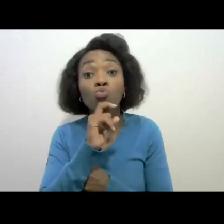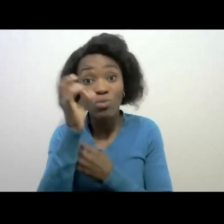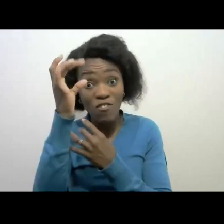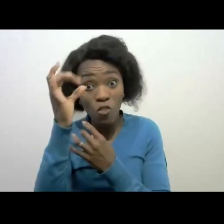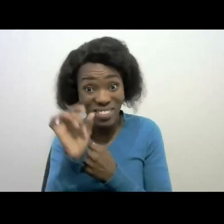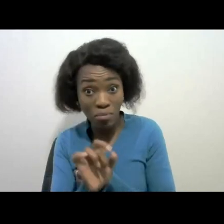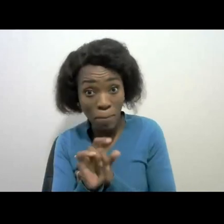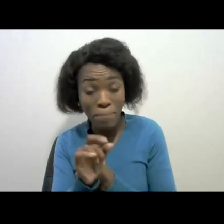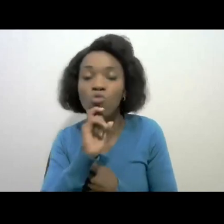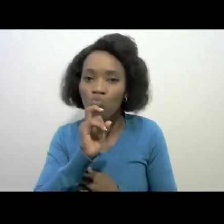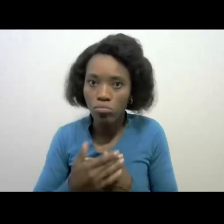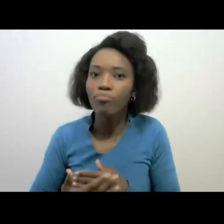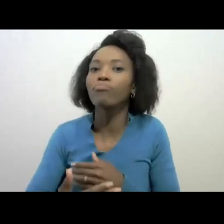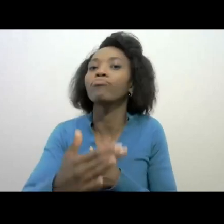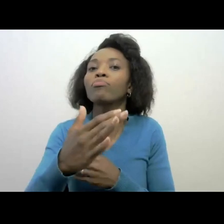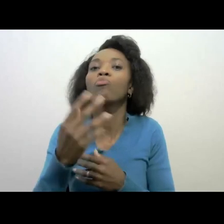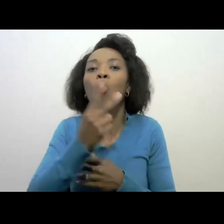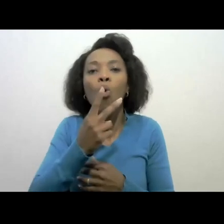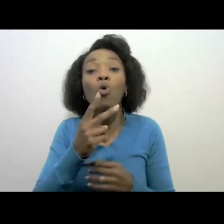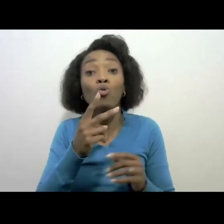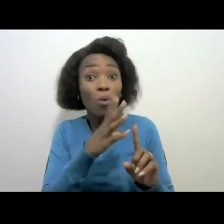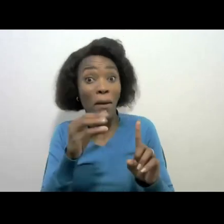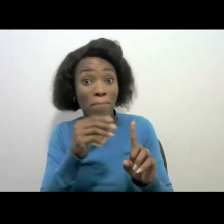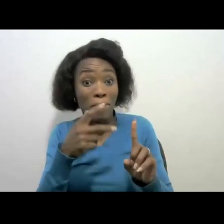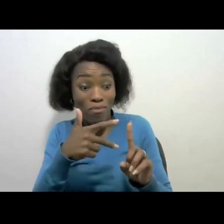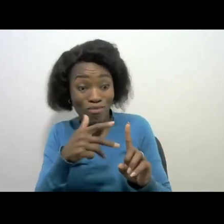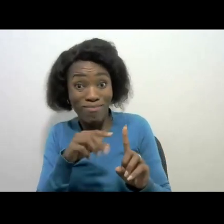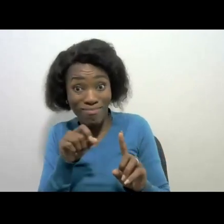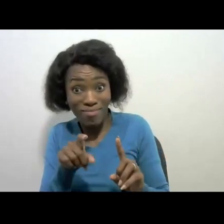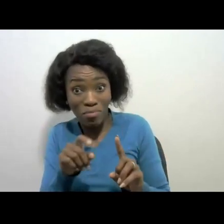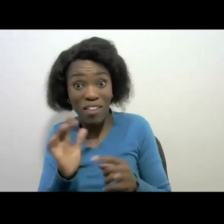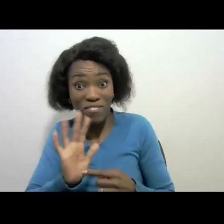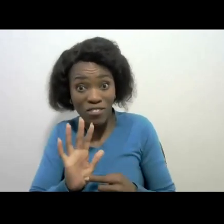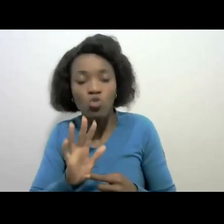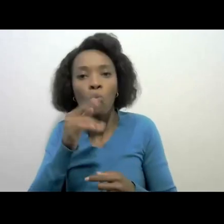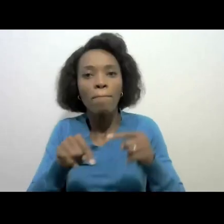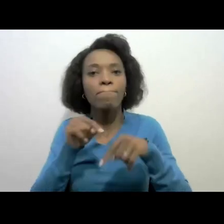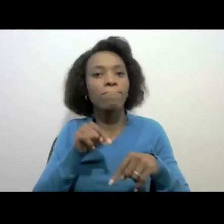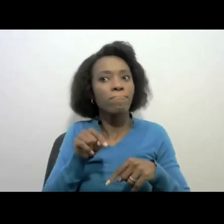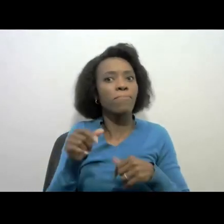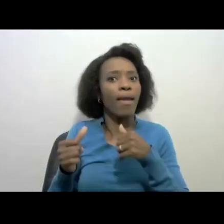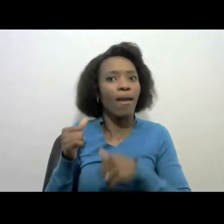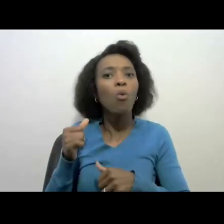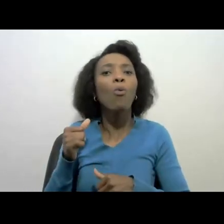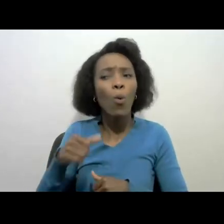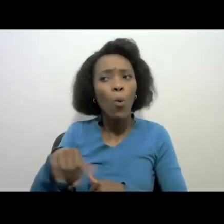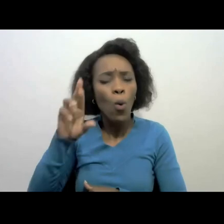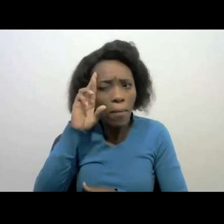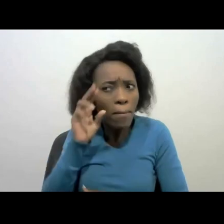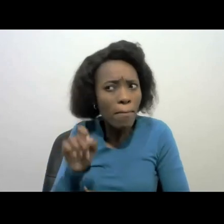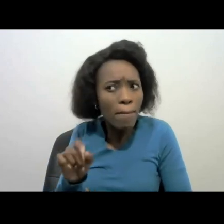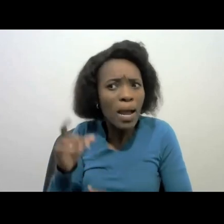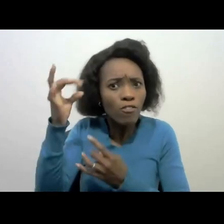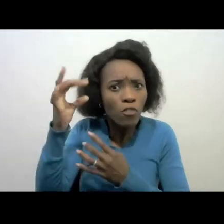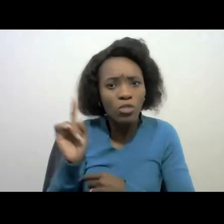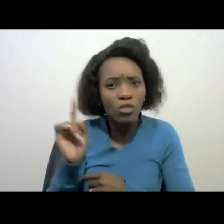and also this recording to consistently refer back to them because they offer you with all the necessary information you